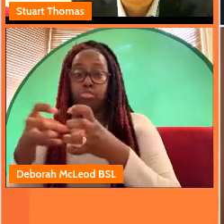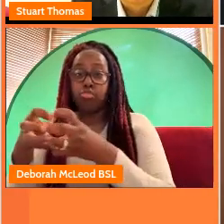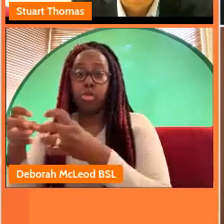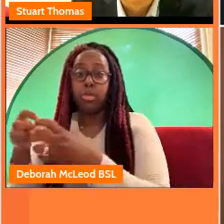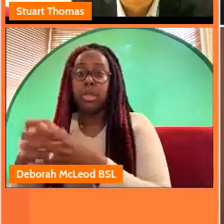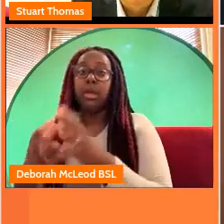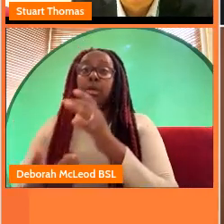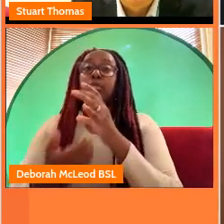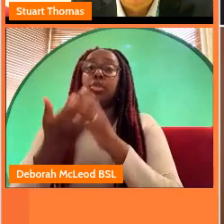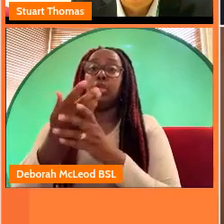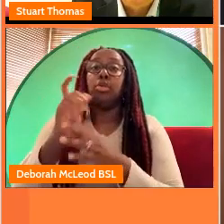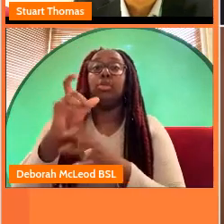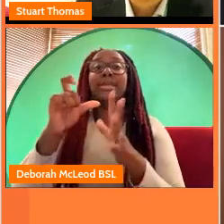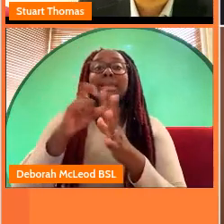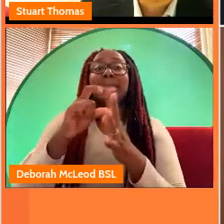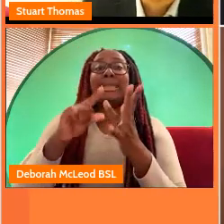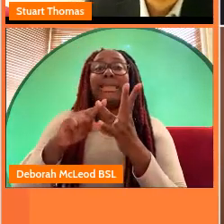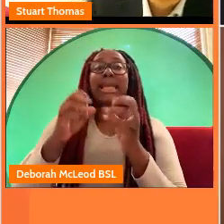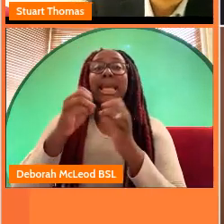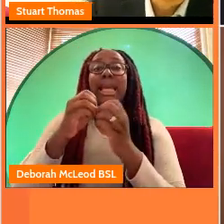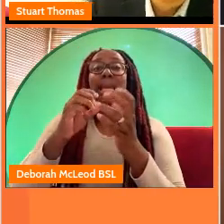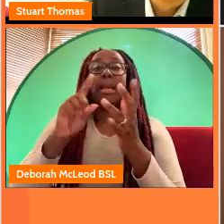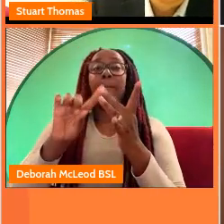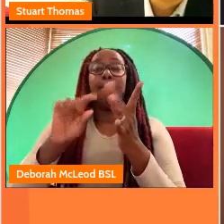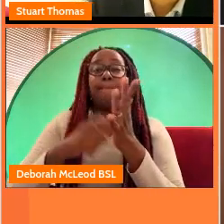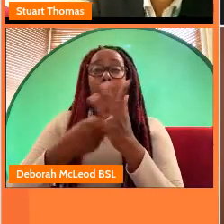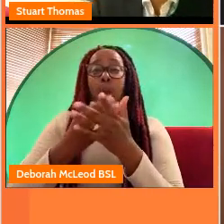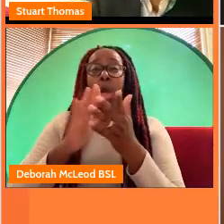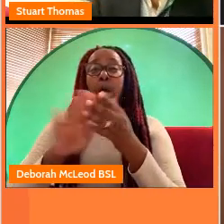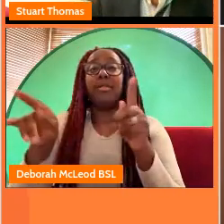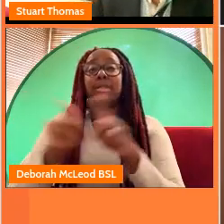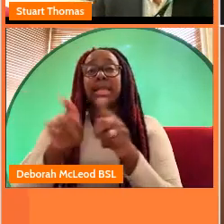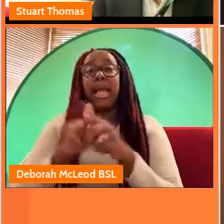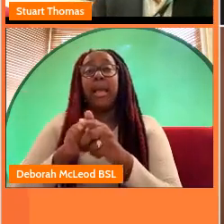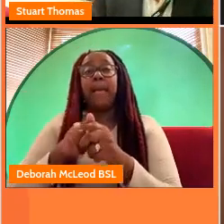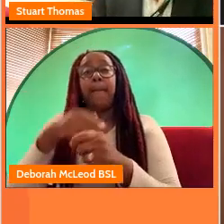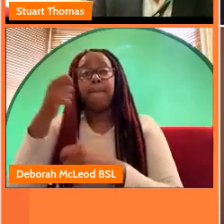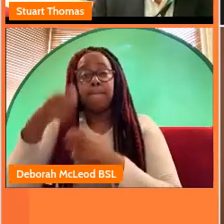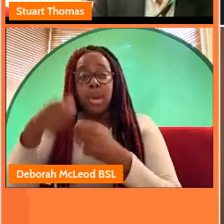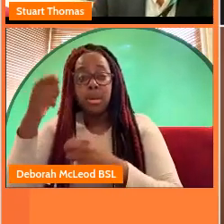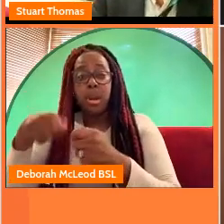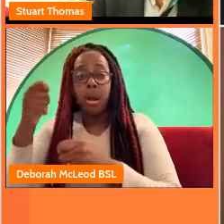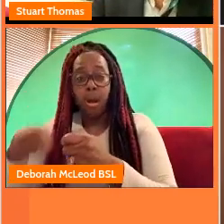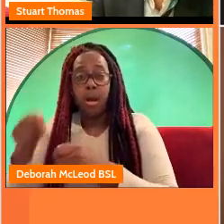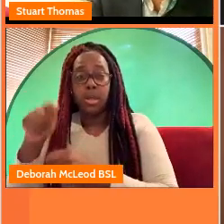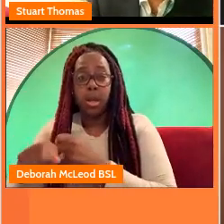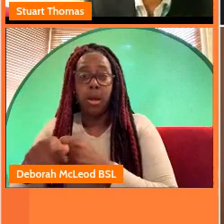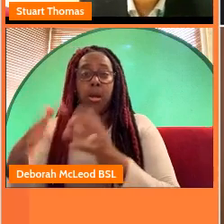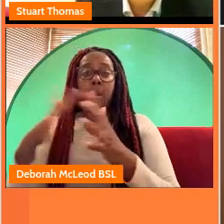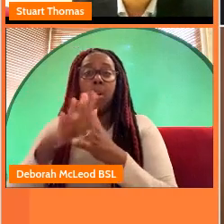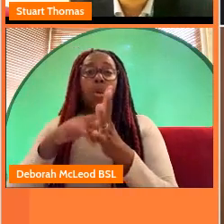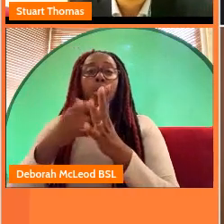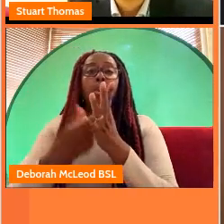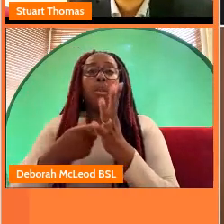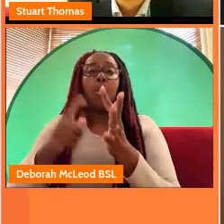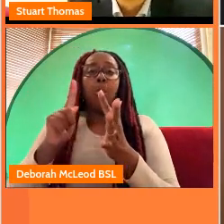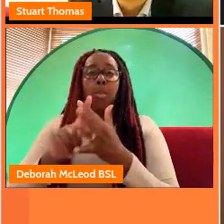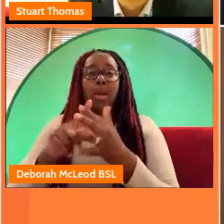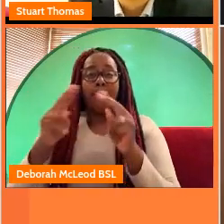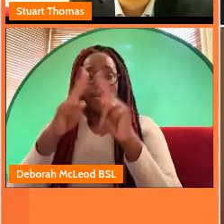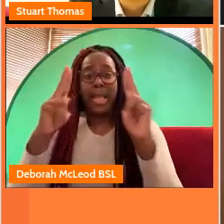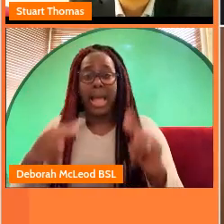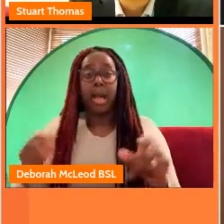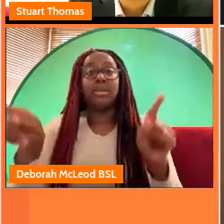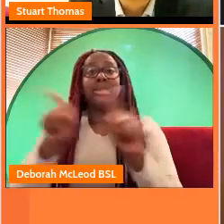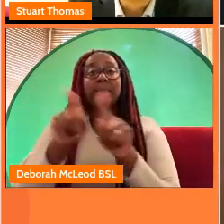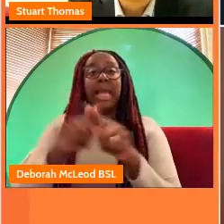new digberth lock studios and works about to start on the banana warehouse any day now and silent witness is coming as well uh